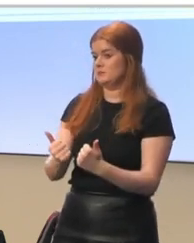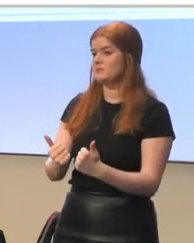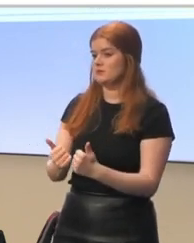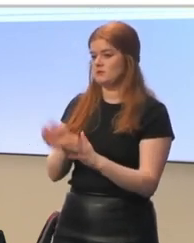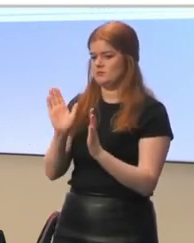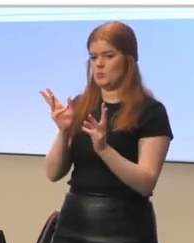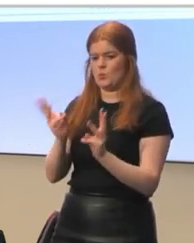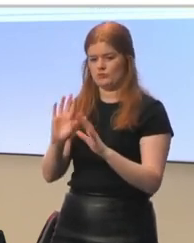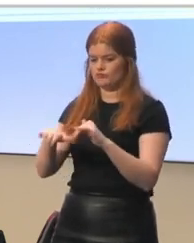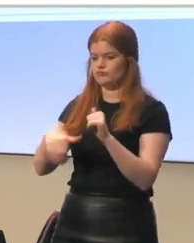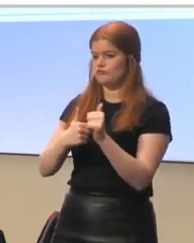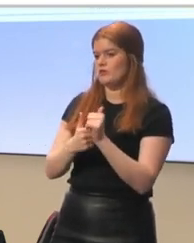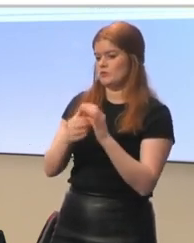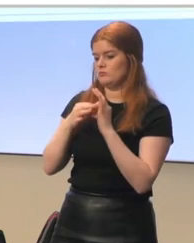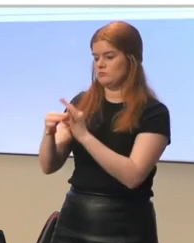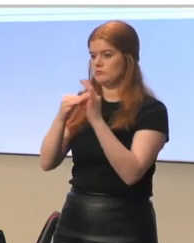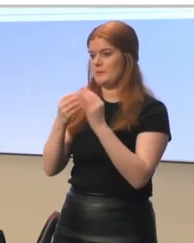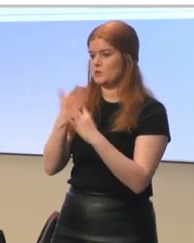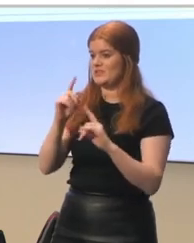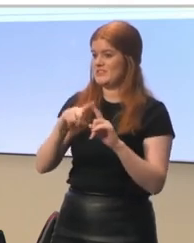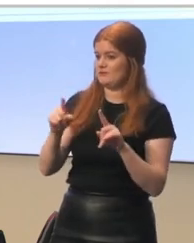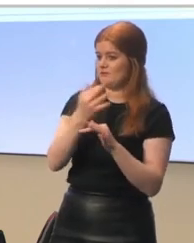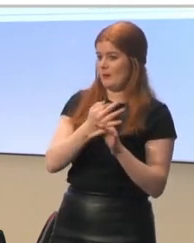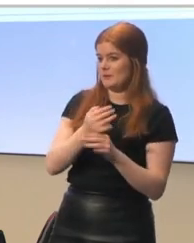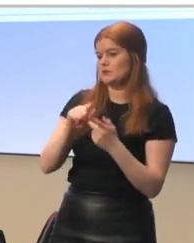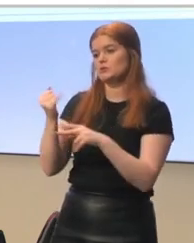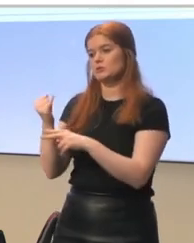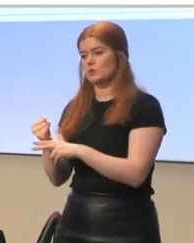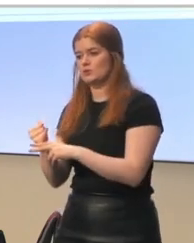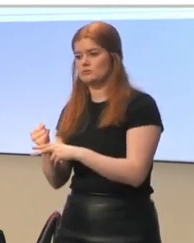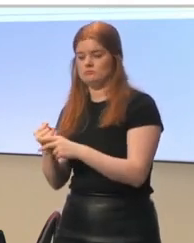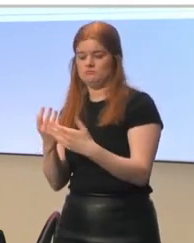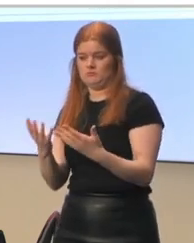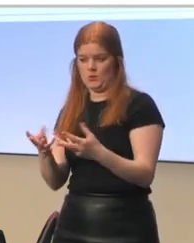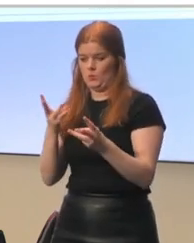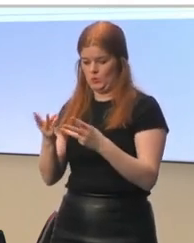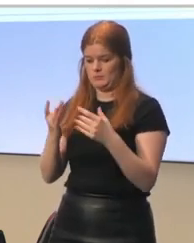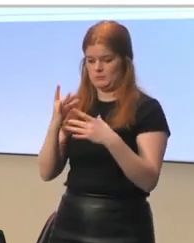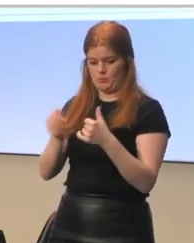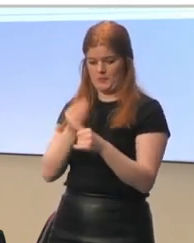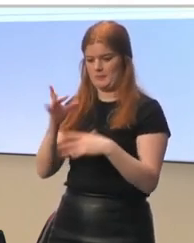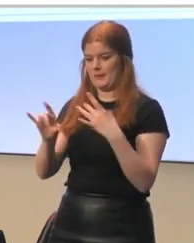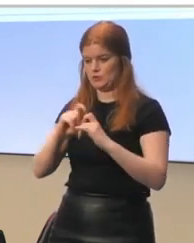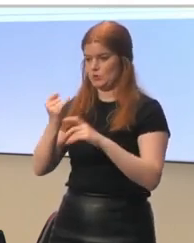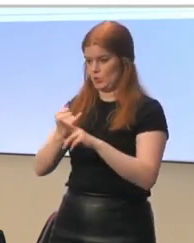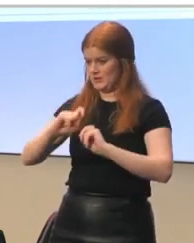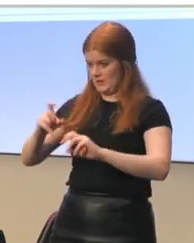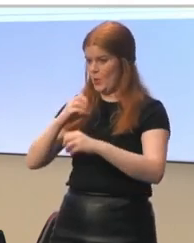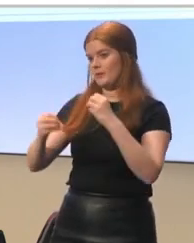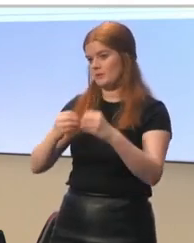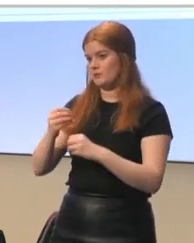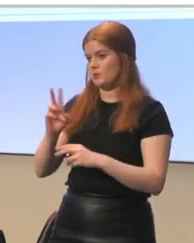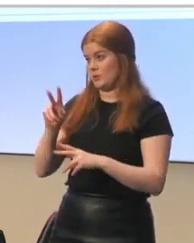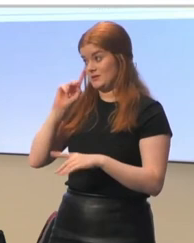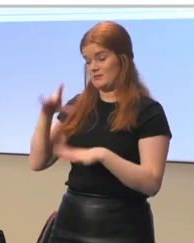they wanted to reinforce cooperation between families and schools. They wanted to prepare to keep schools open. And you will see this